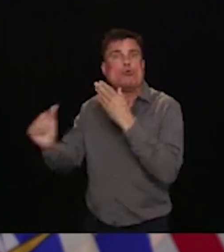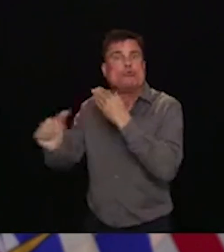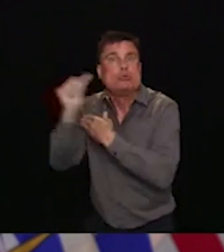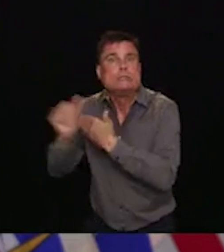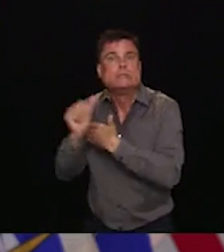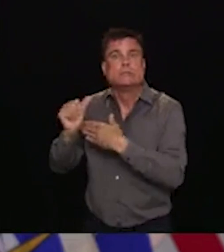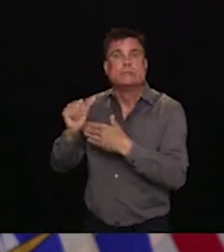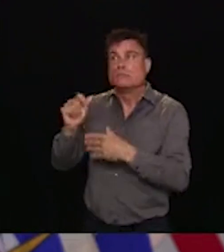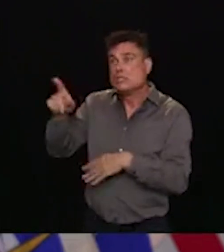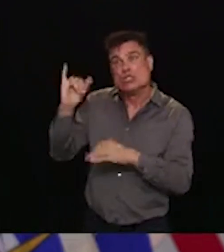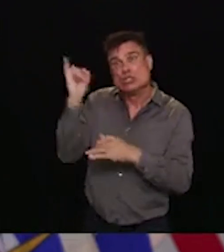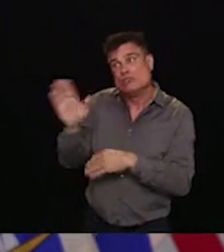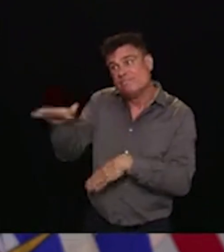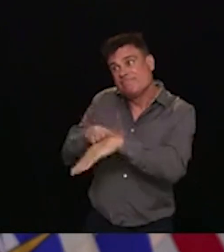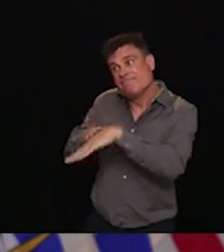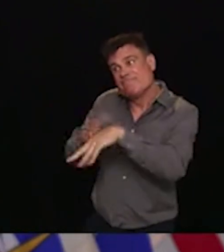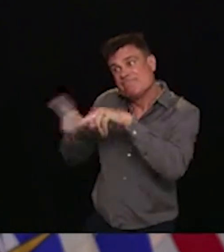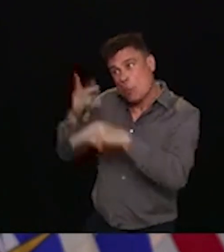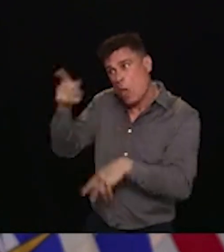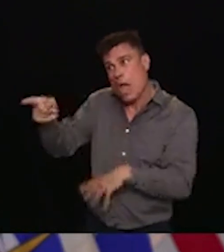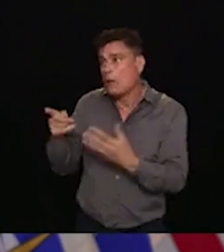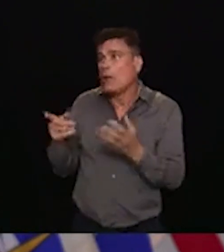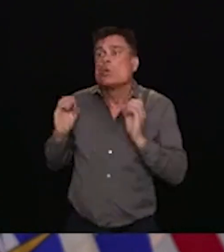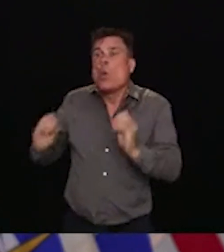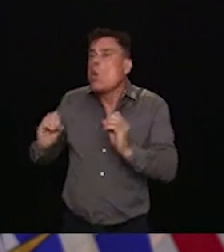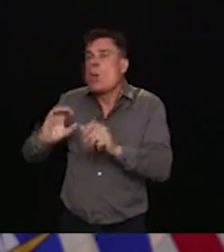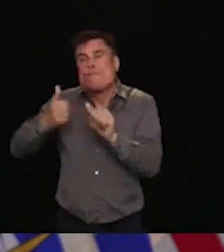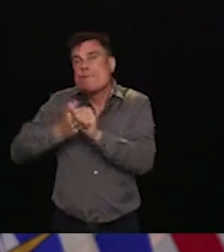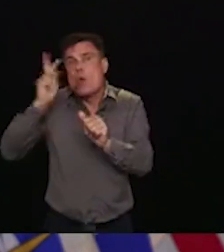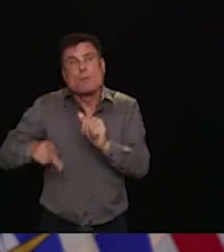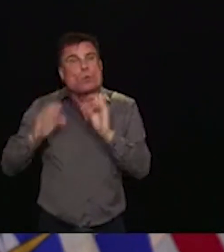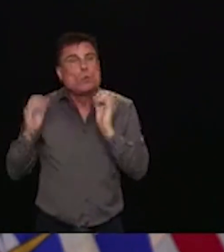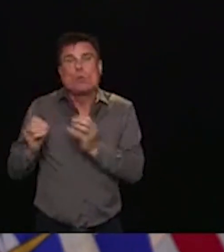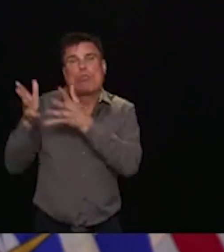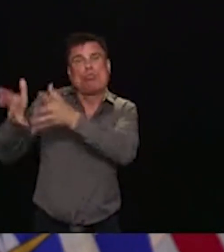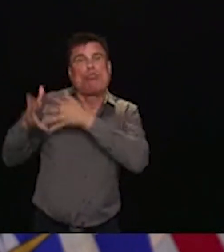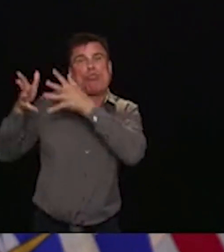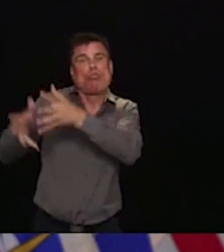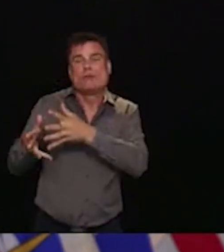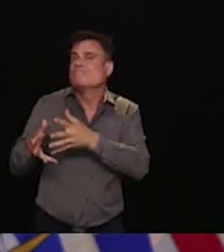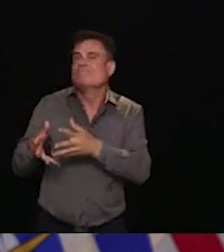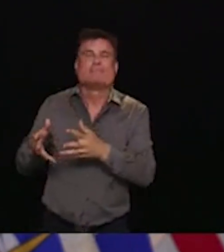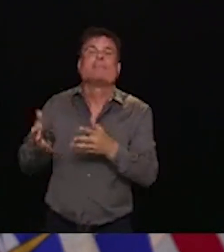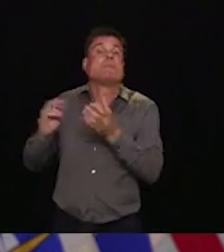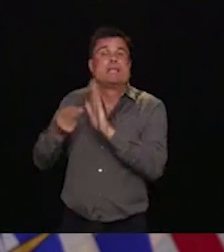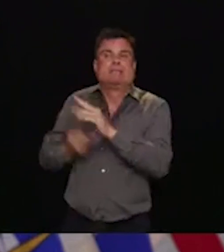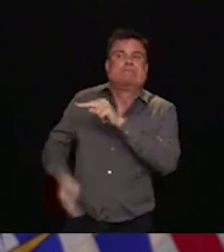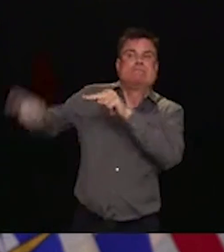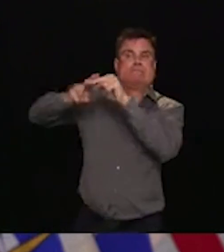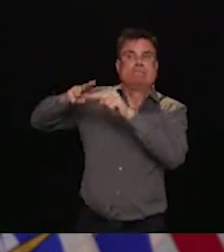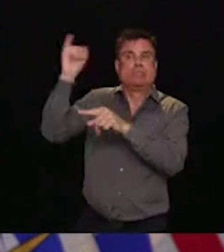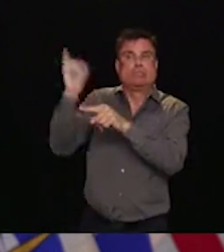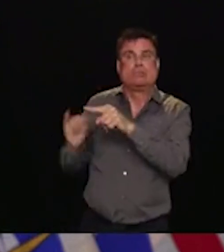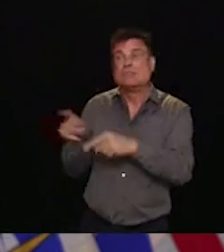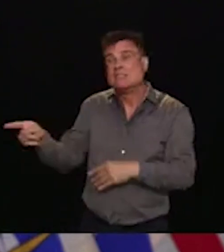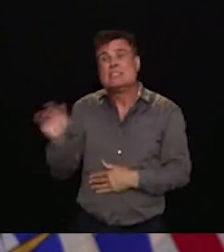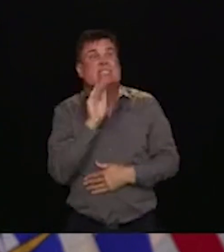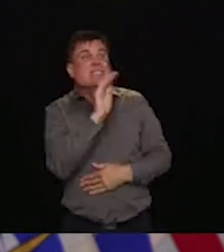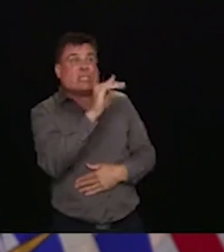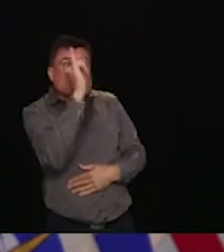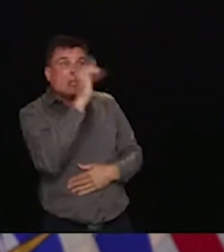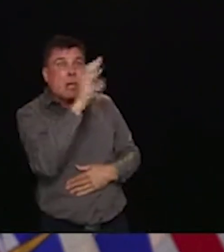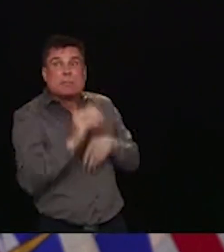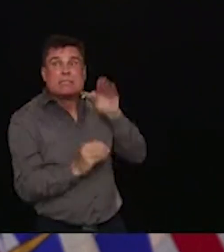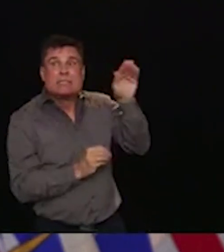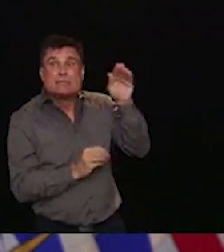Unfortunately, many strata owners today are paying the price for this mistake. There is more work that will happen